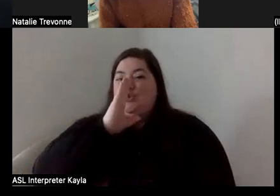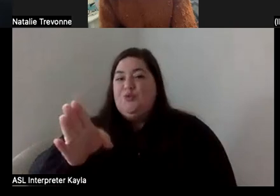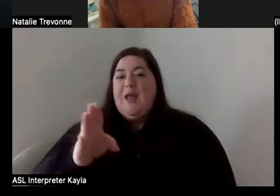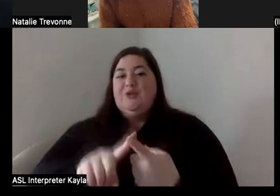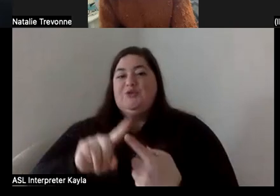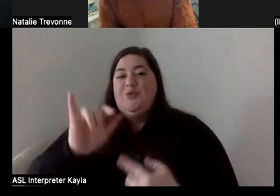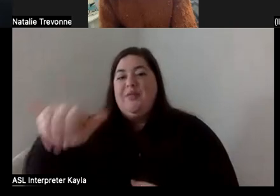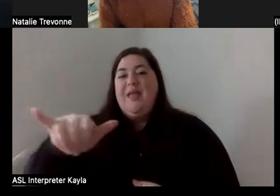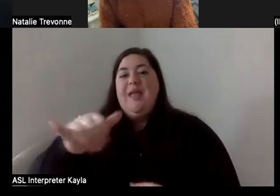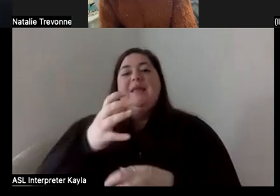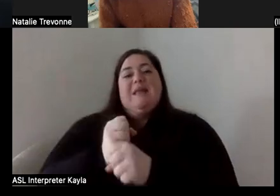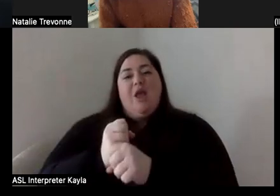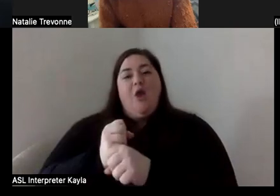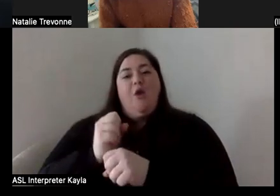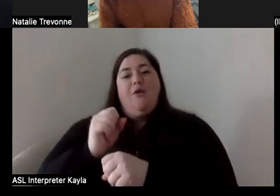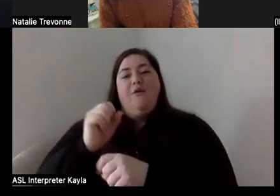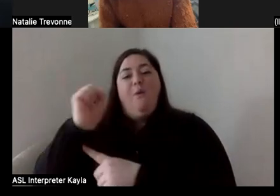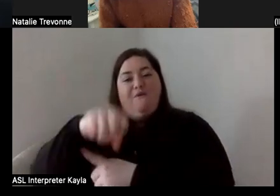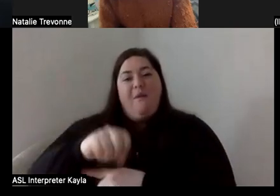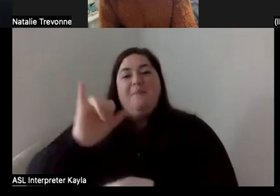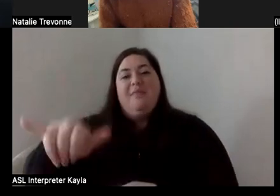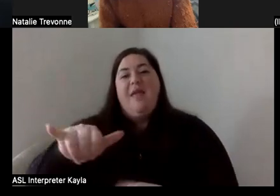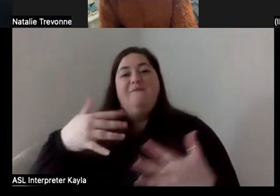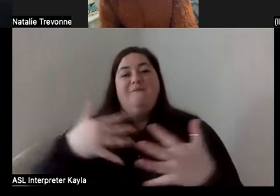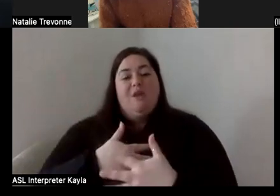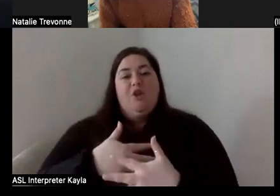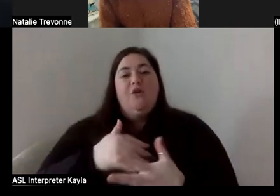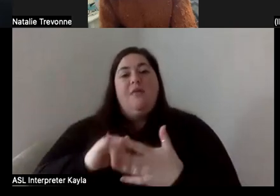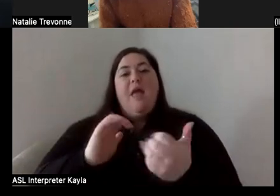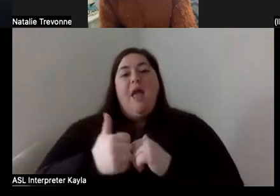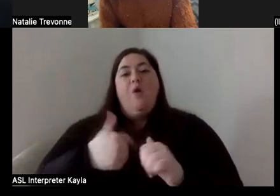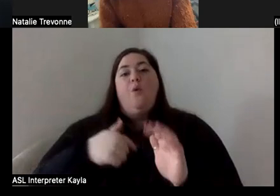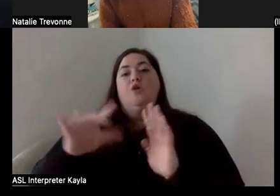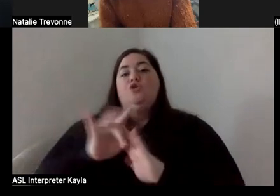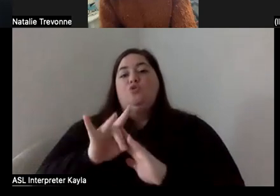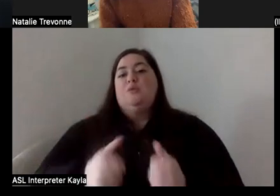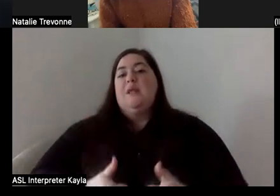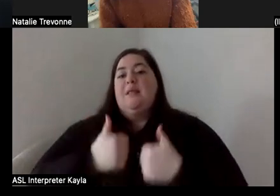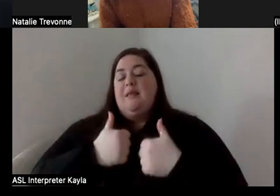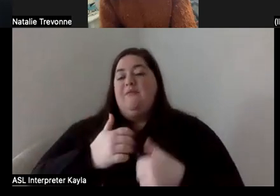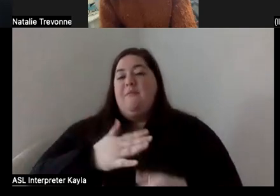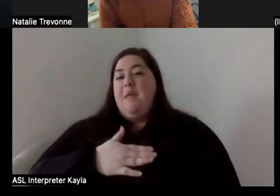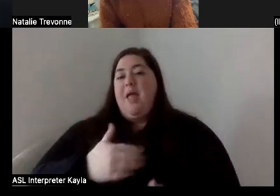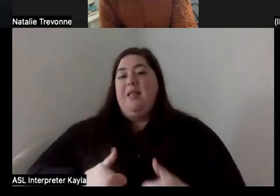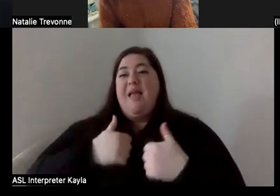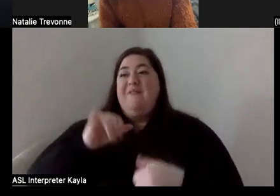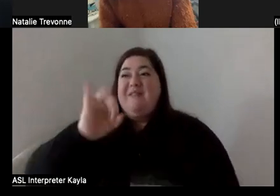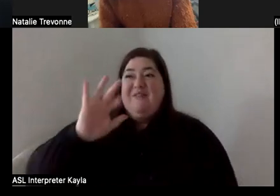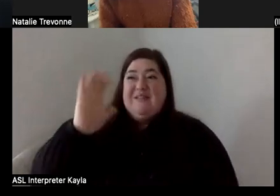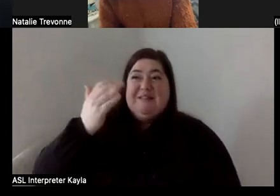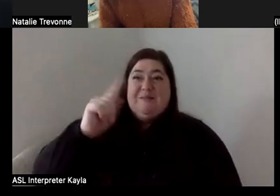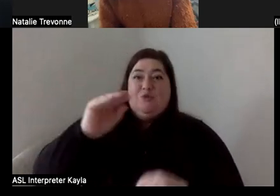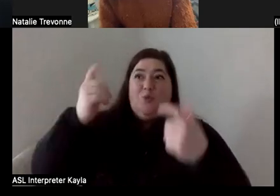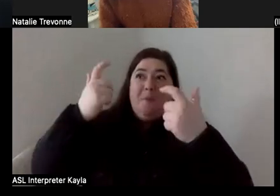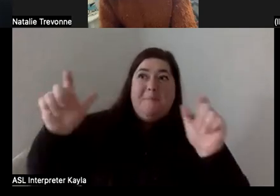that's how I've chosen to live my life. Like anything that seems too big or too